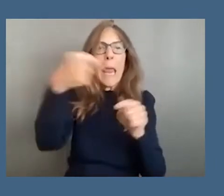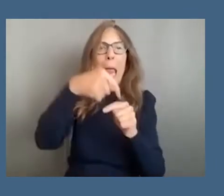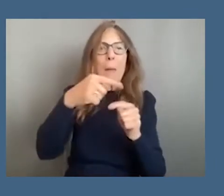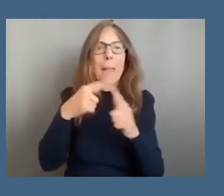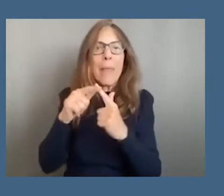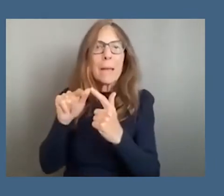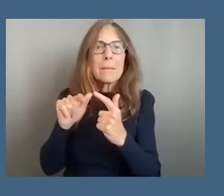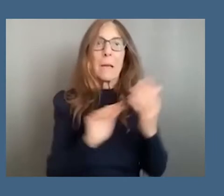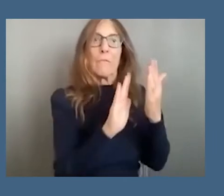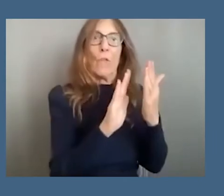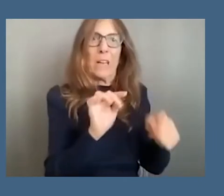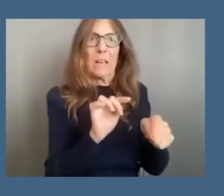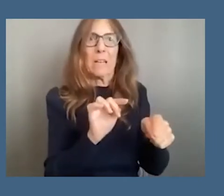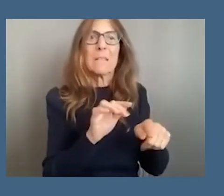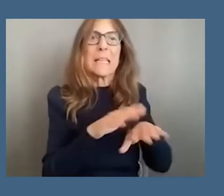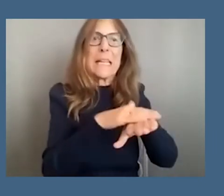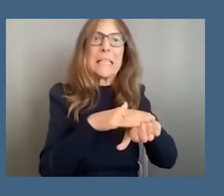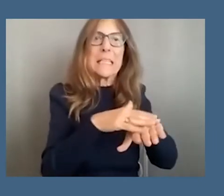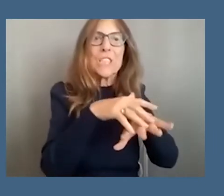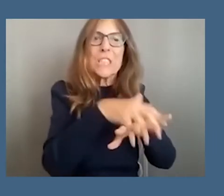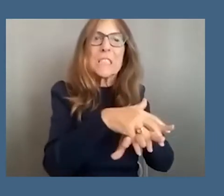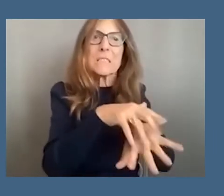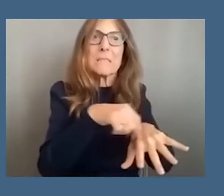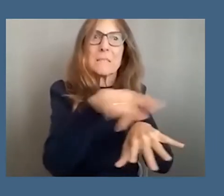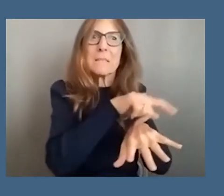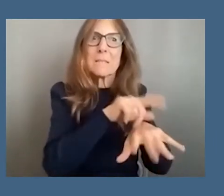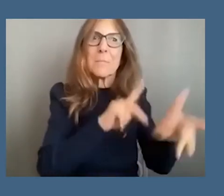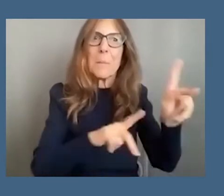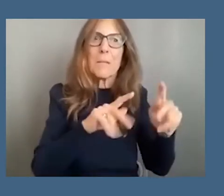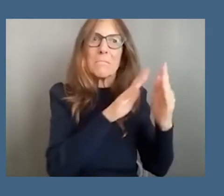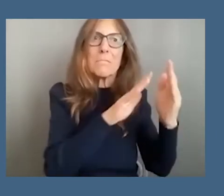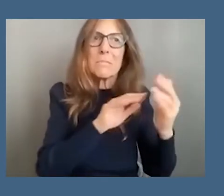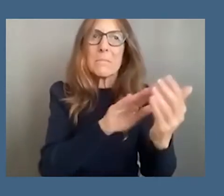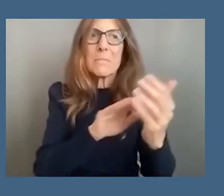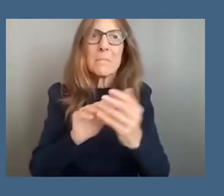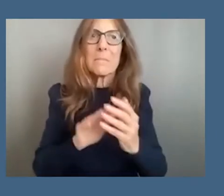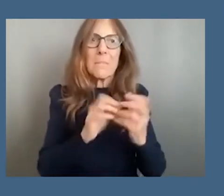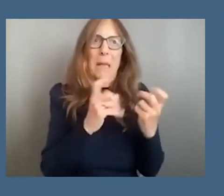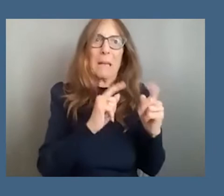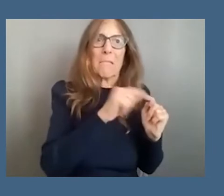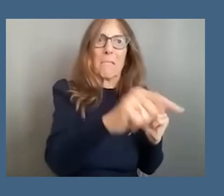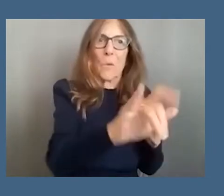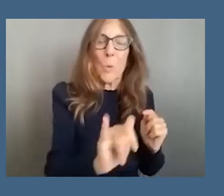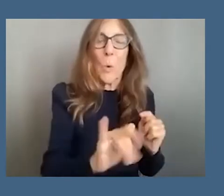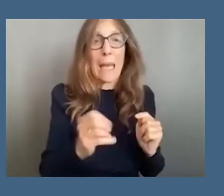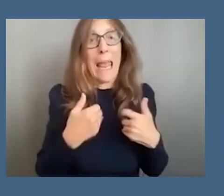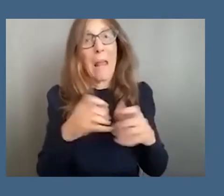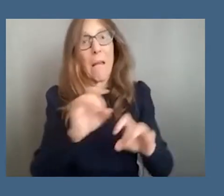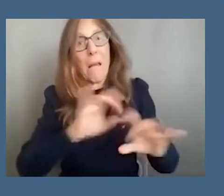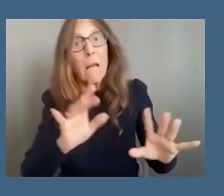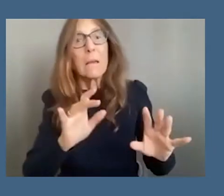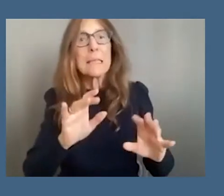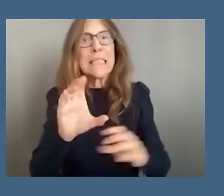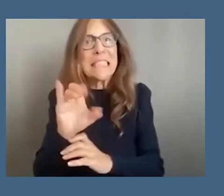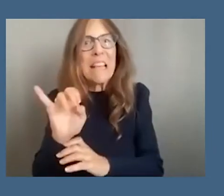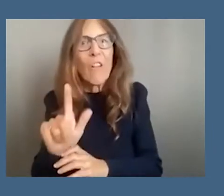um where there was substantial overt civil and social trauma up